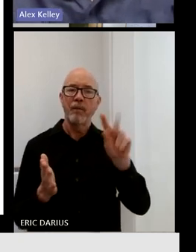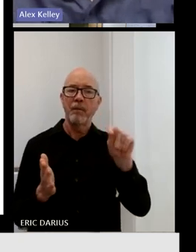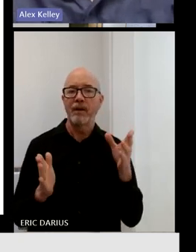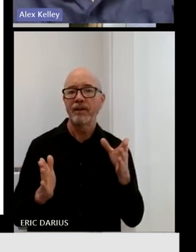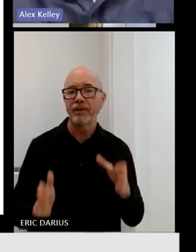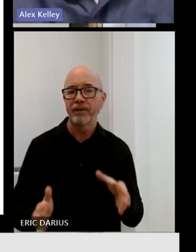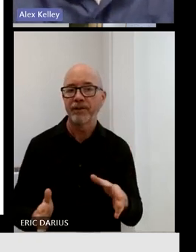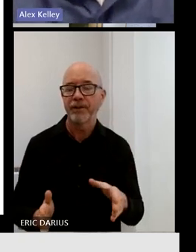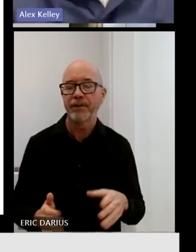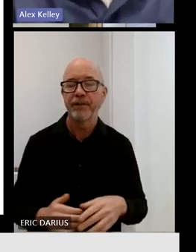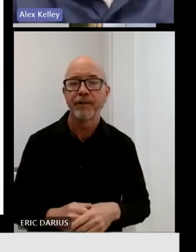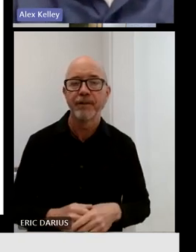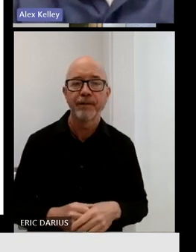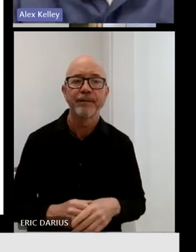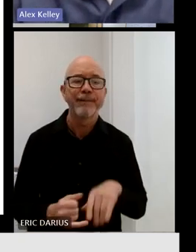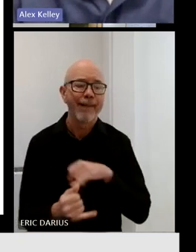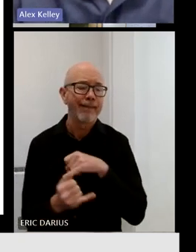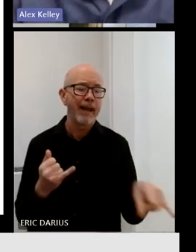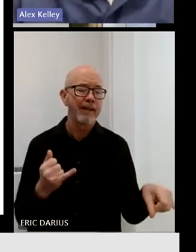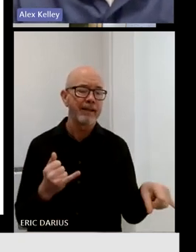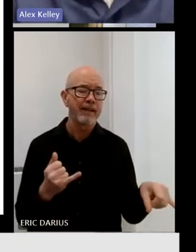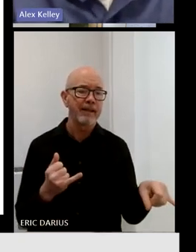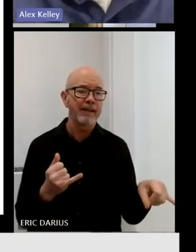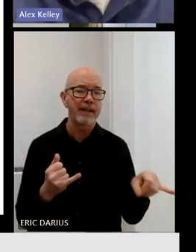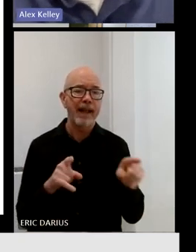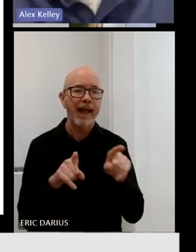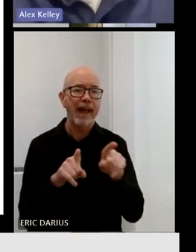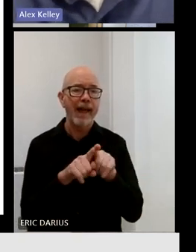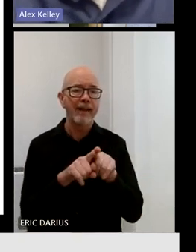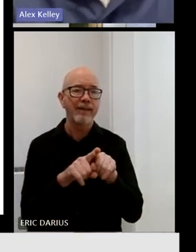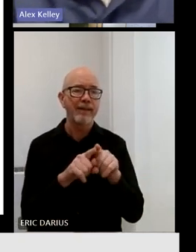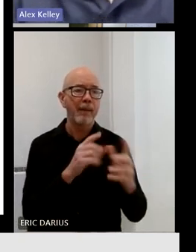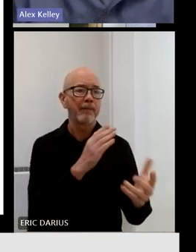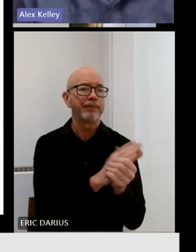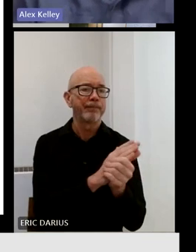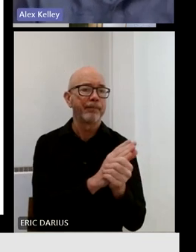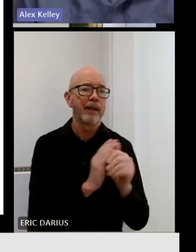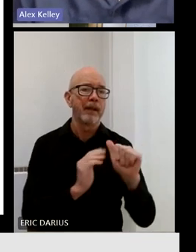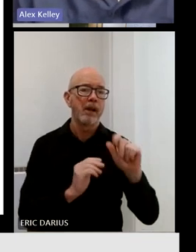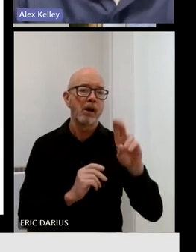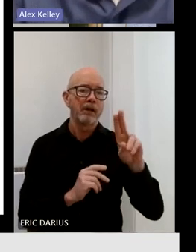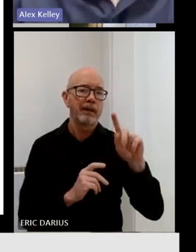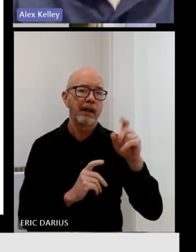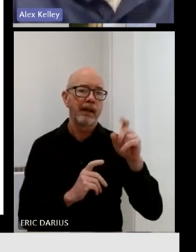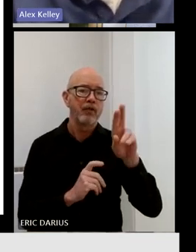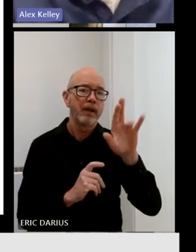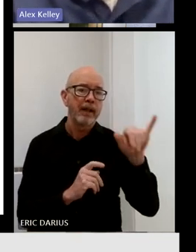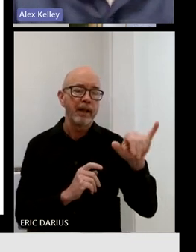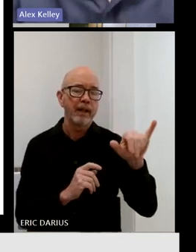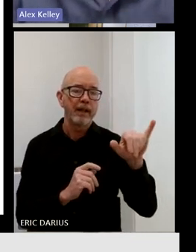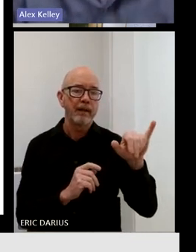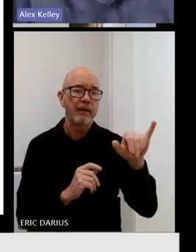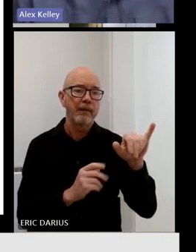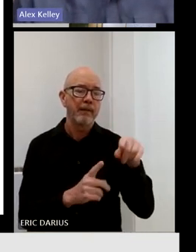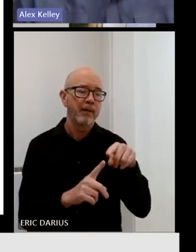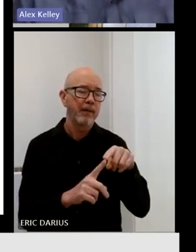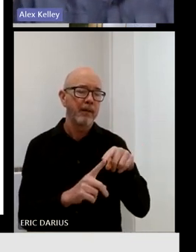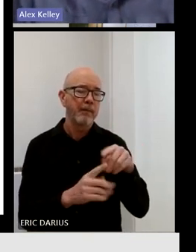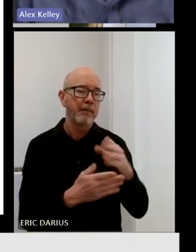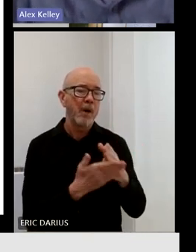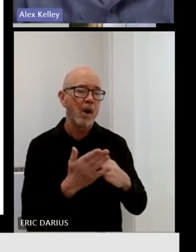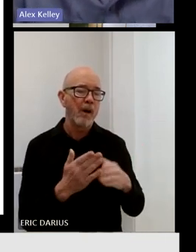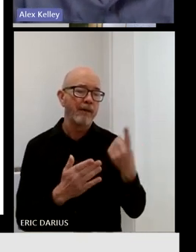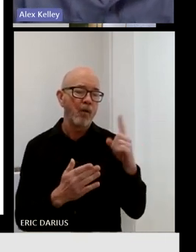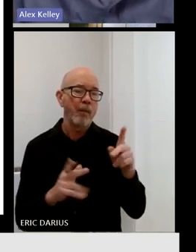And then lastly, as an auxiliary piece to that, especially for unhoused Vermonters and